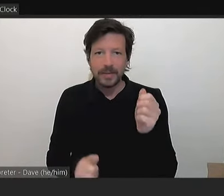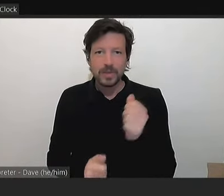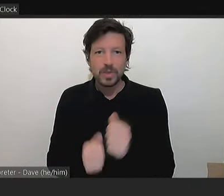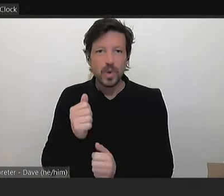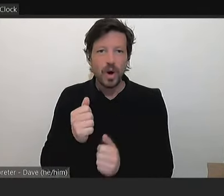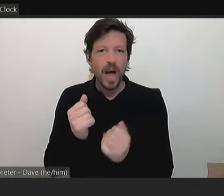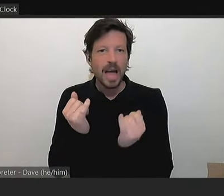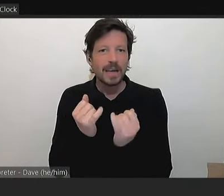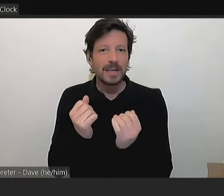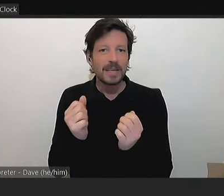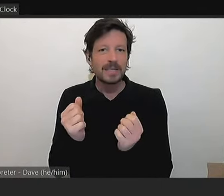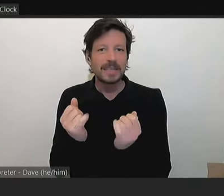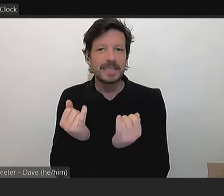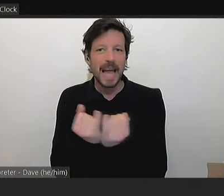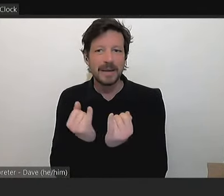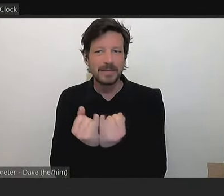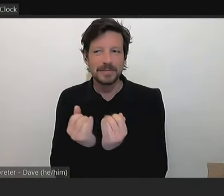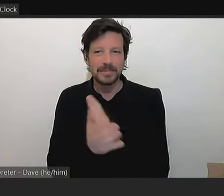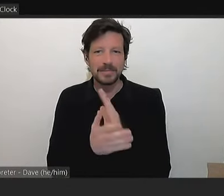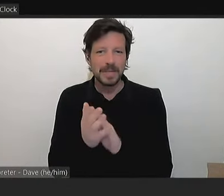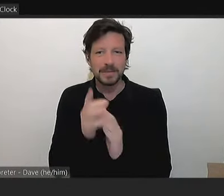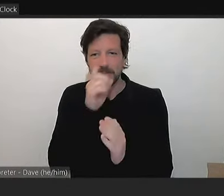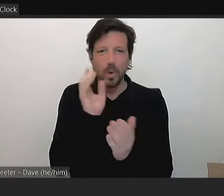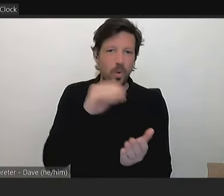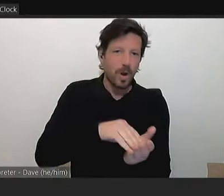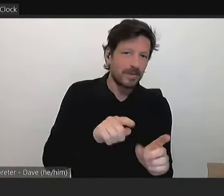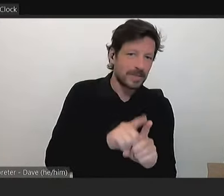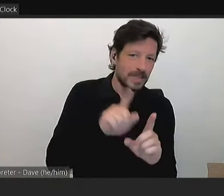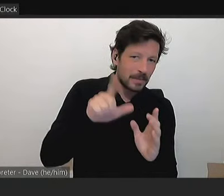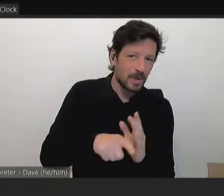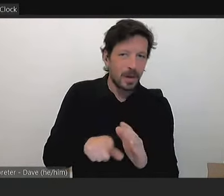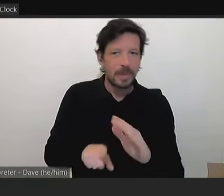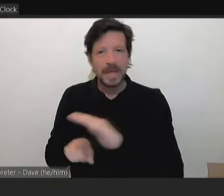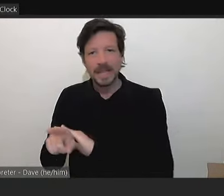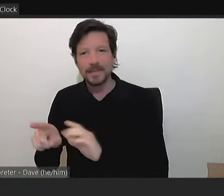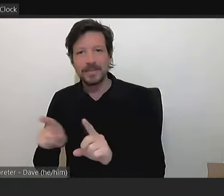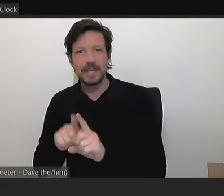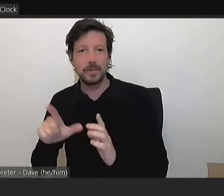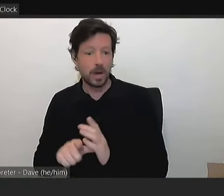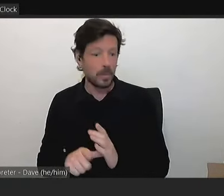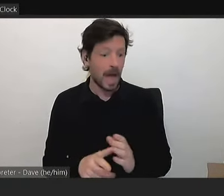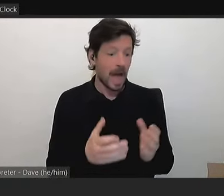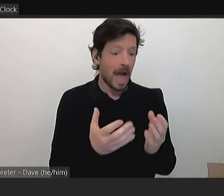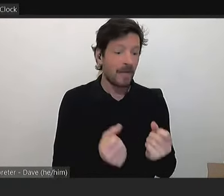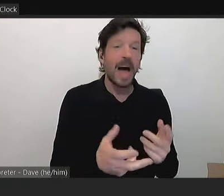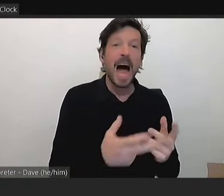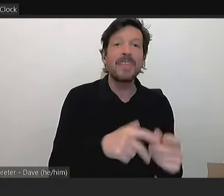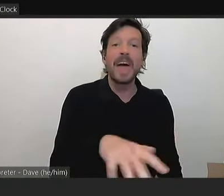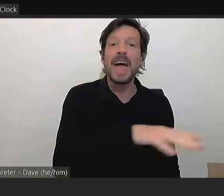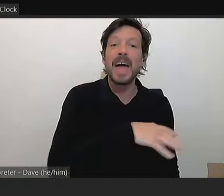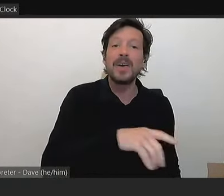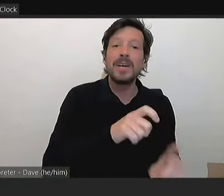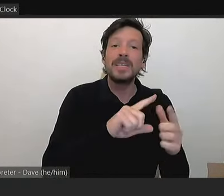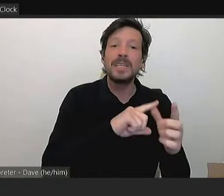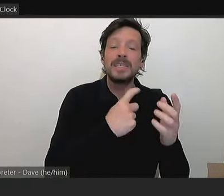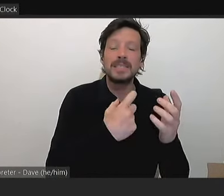leave at the same time. So I think that there are other places in Darwin where people might feel less safe.